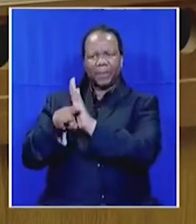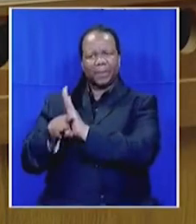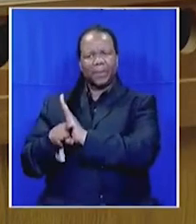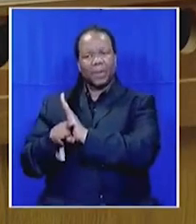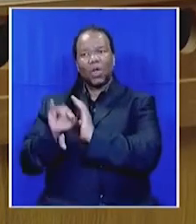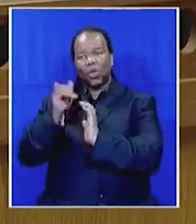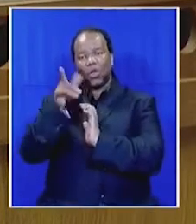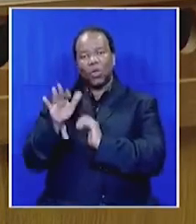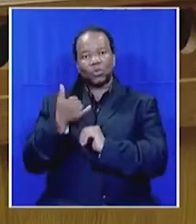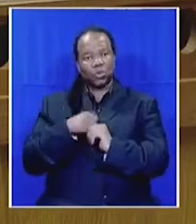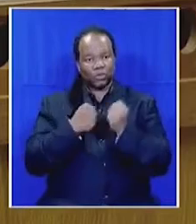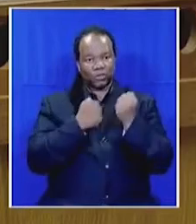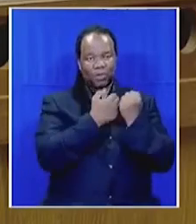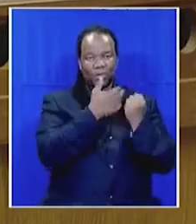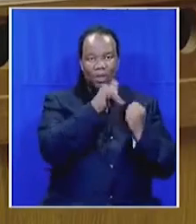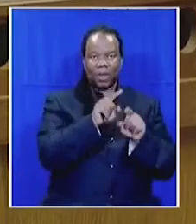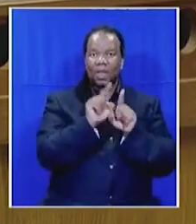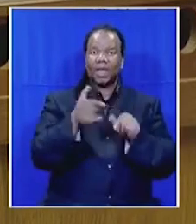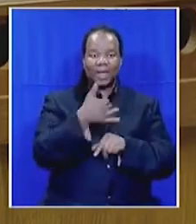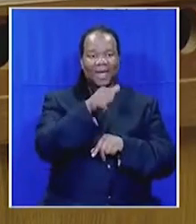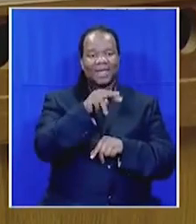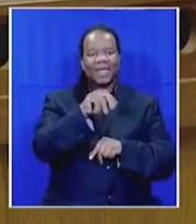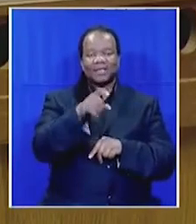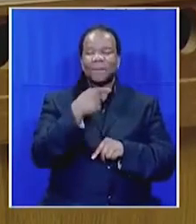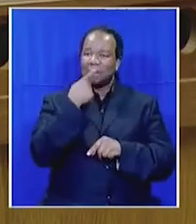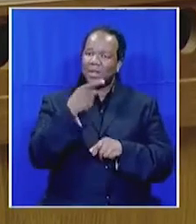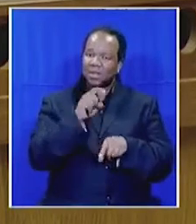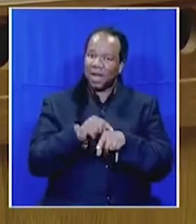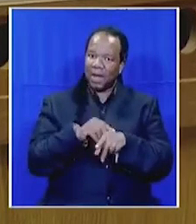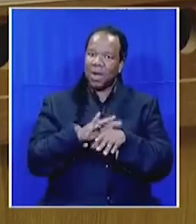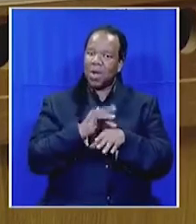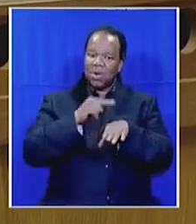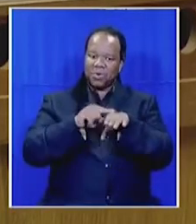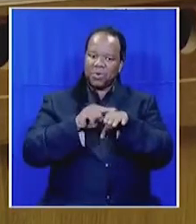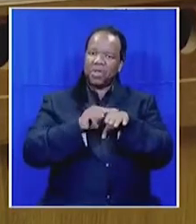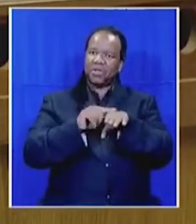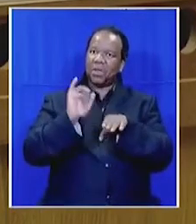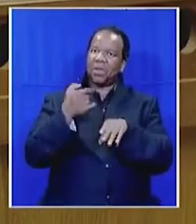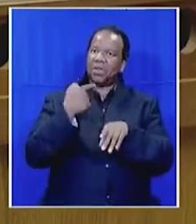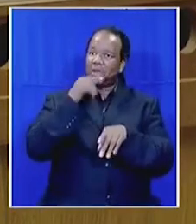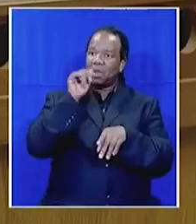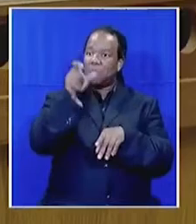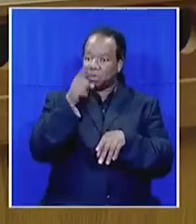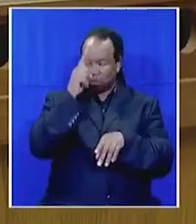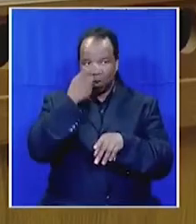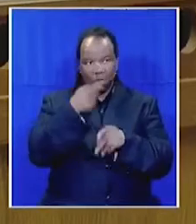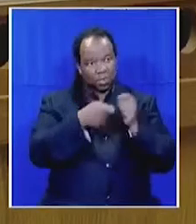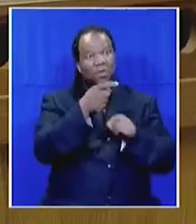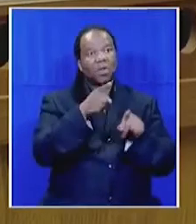is that every time it plays the race card and labels its opponents as sellouts, it diminishes in its own stature.